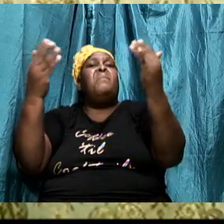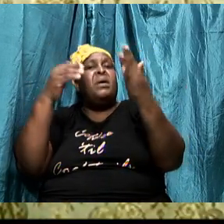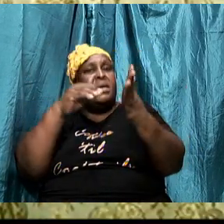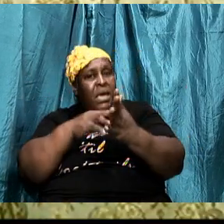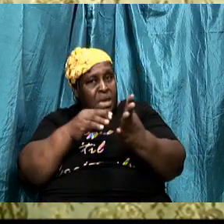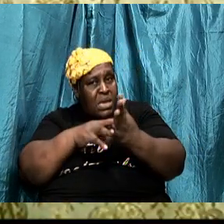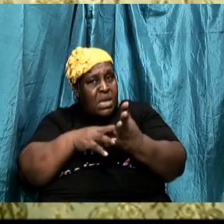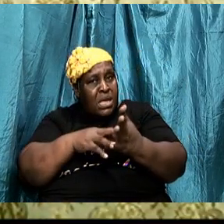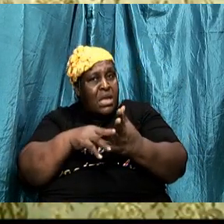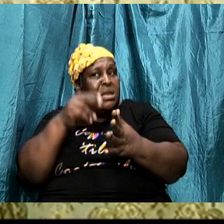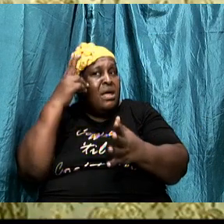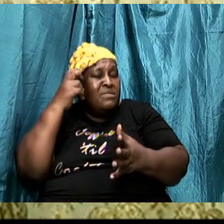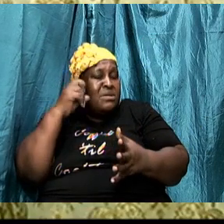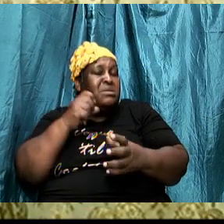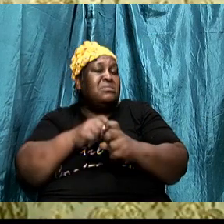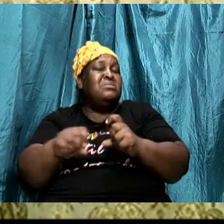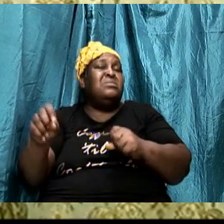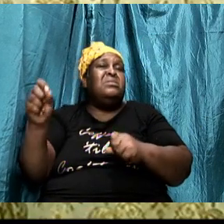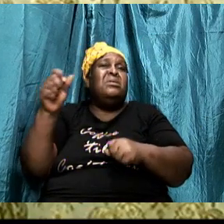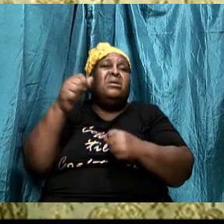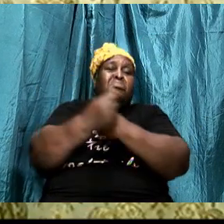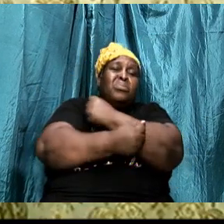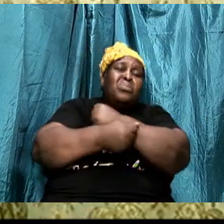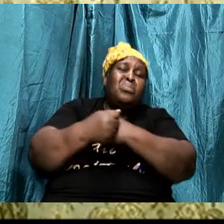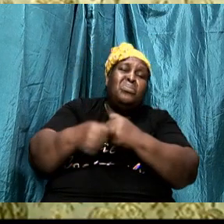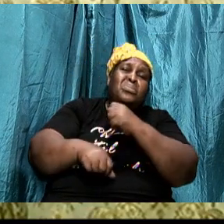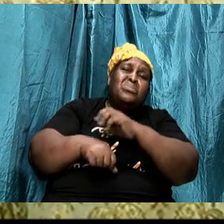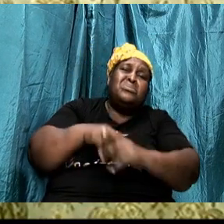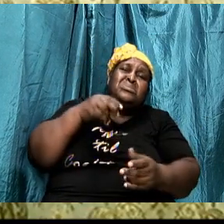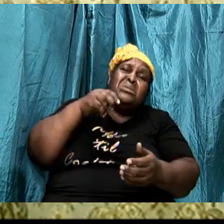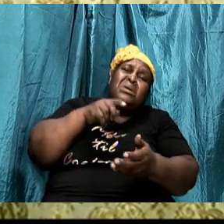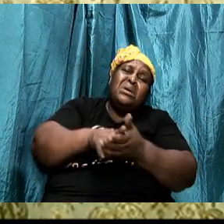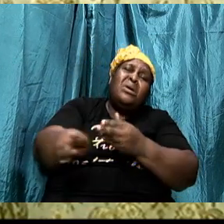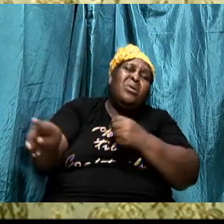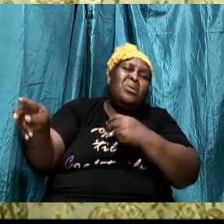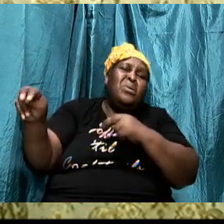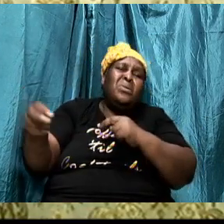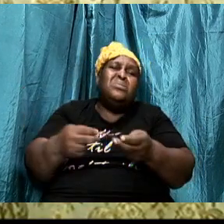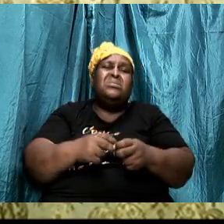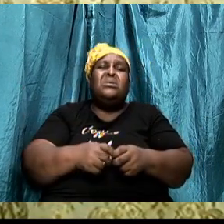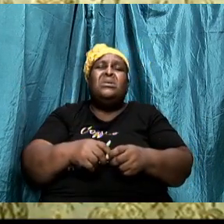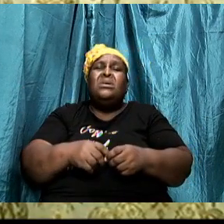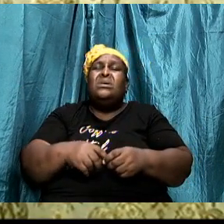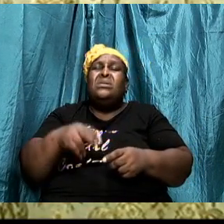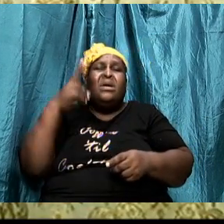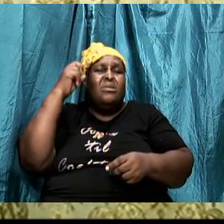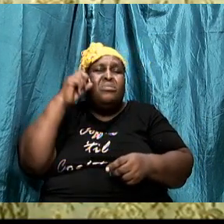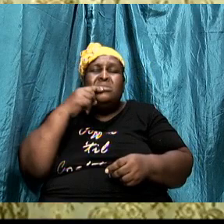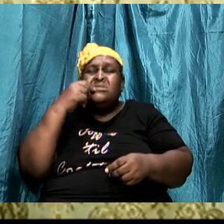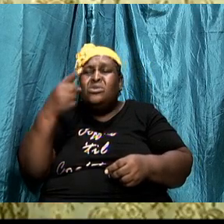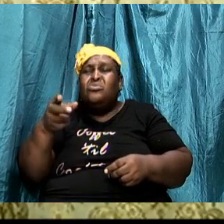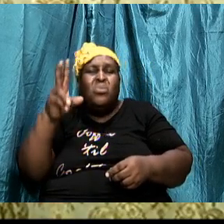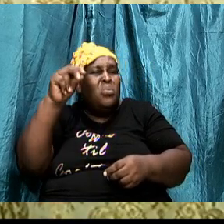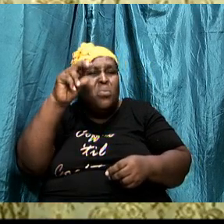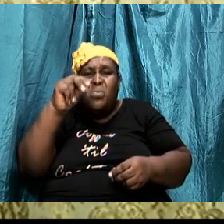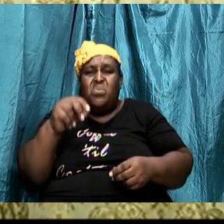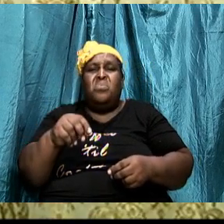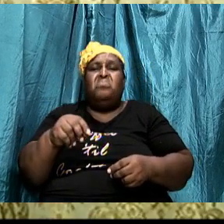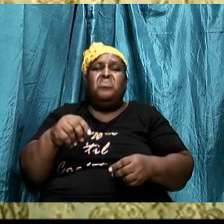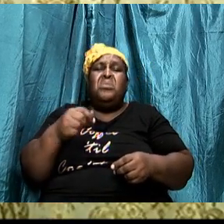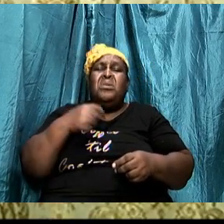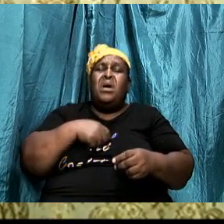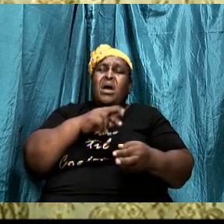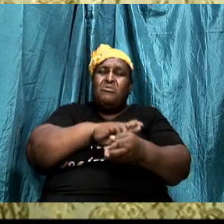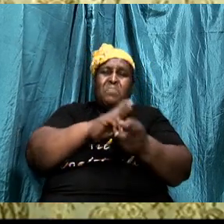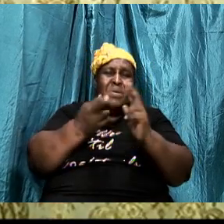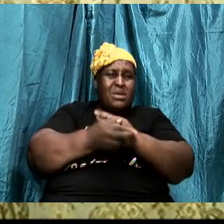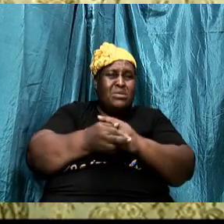because you trip up you are not a son of God tell the adversaries no I have repented of my sins and I am willing to